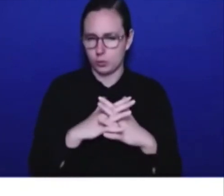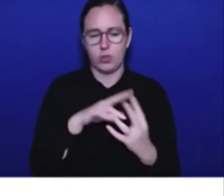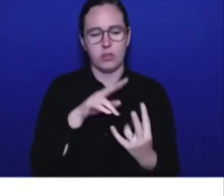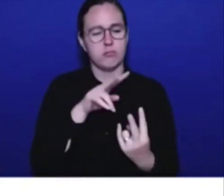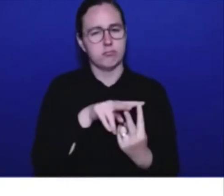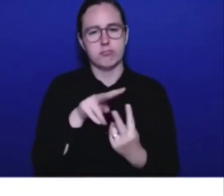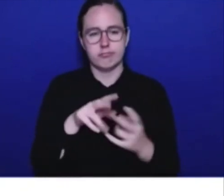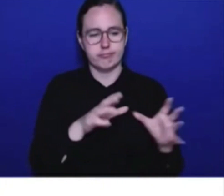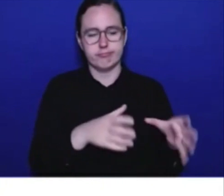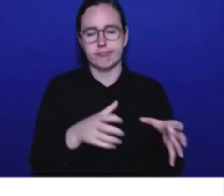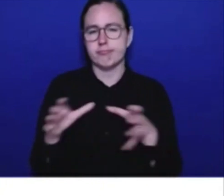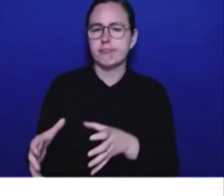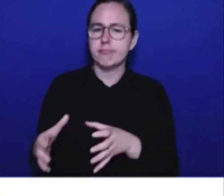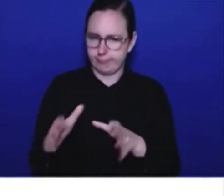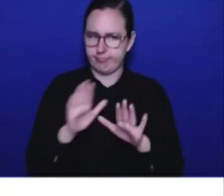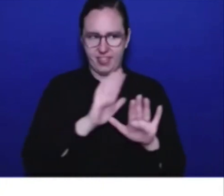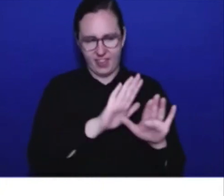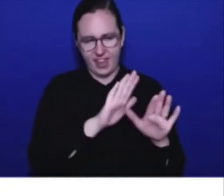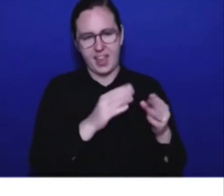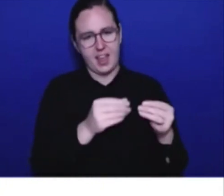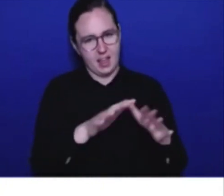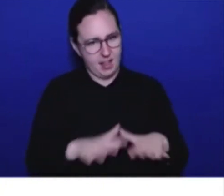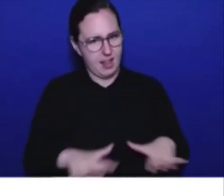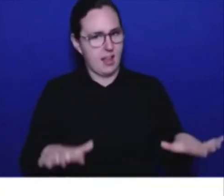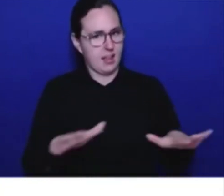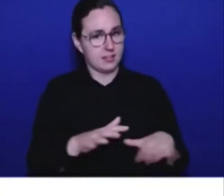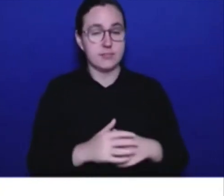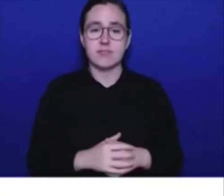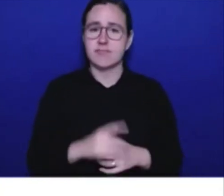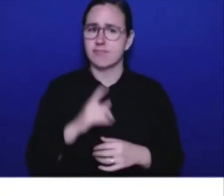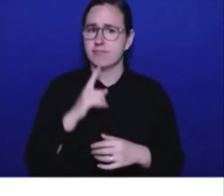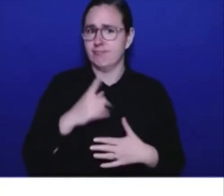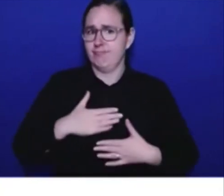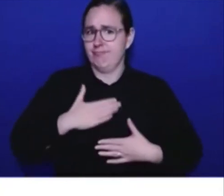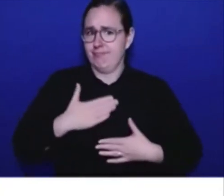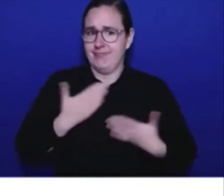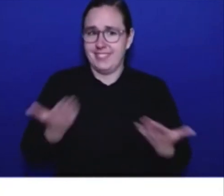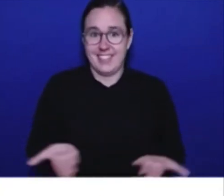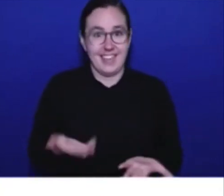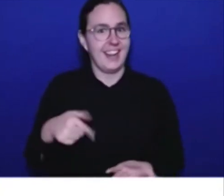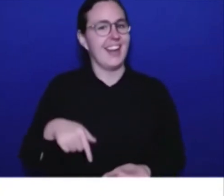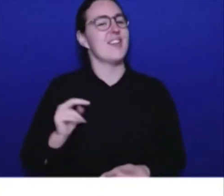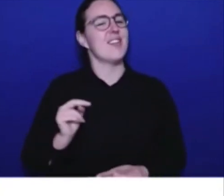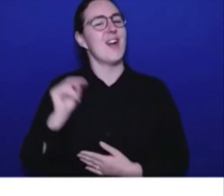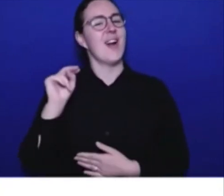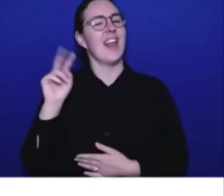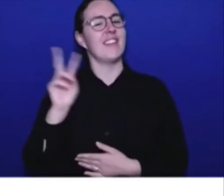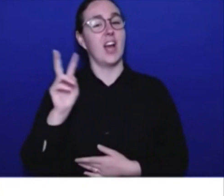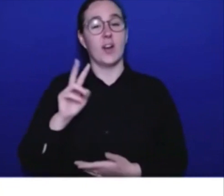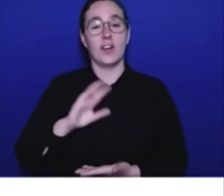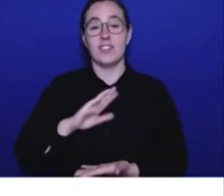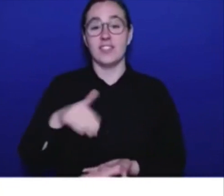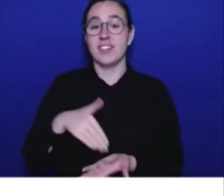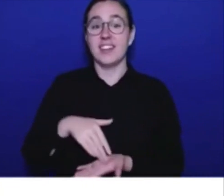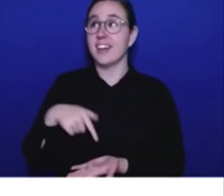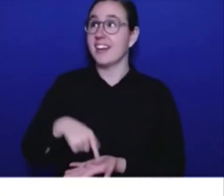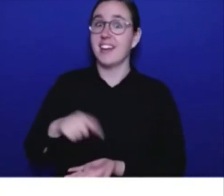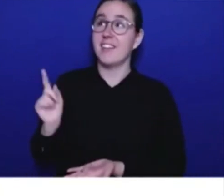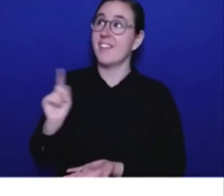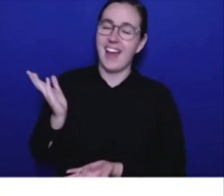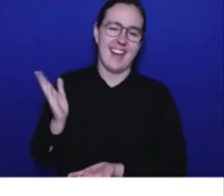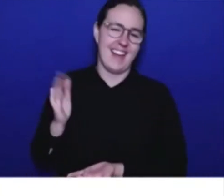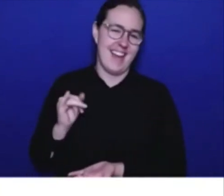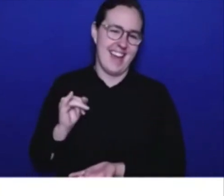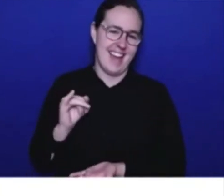back at the North Vancouver headquarters of ICBC. I spent a bit of time here in the old days, and I want to recognize Mike